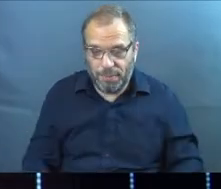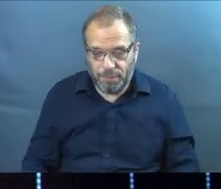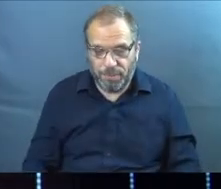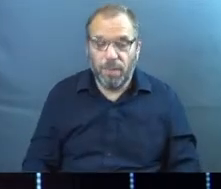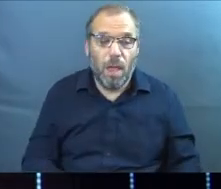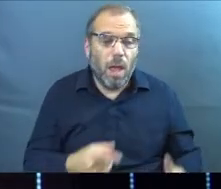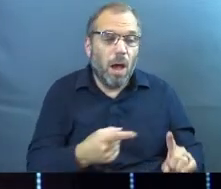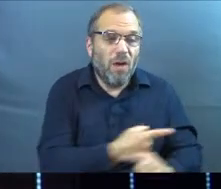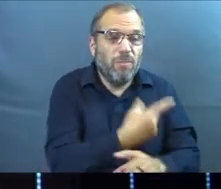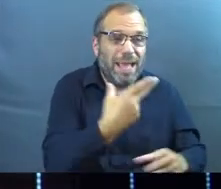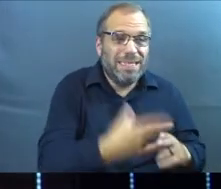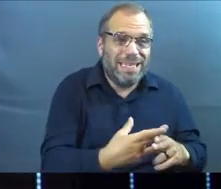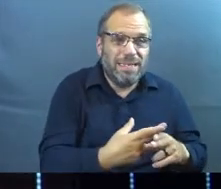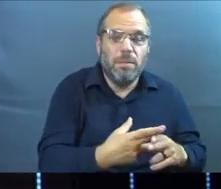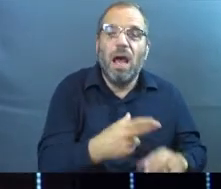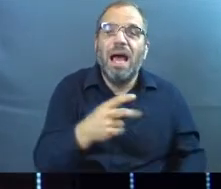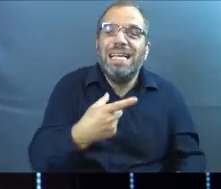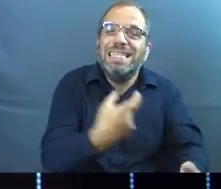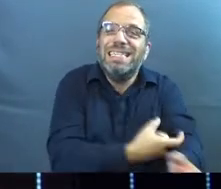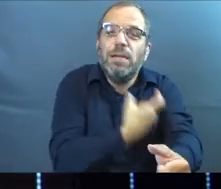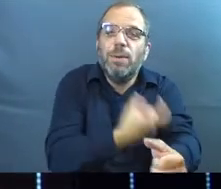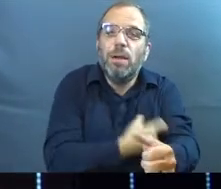Off-brand cereals are elite.